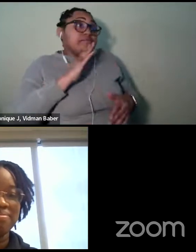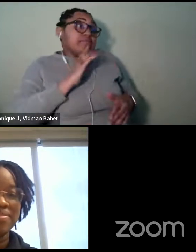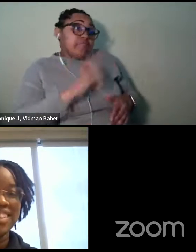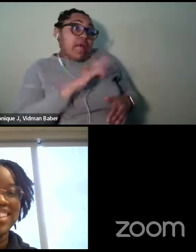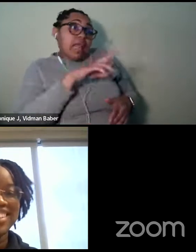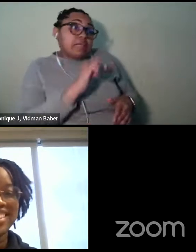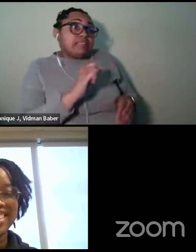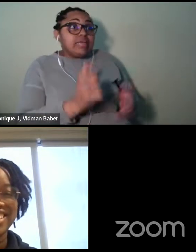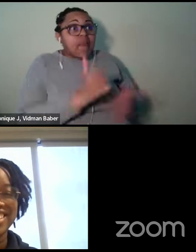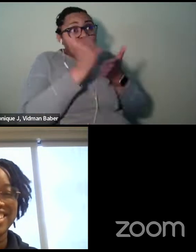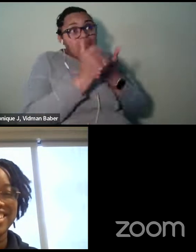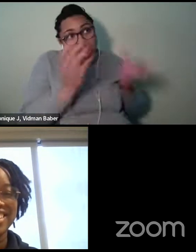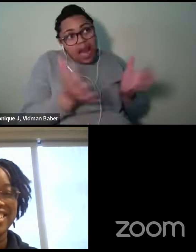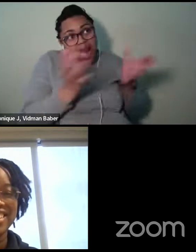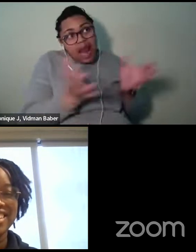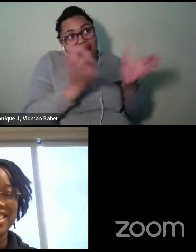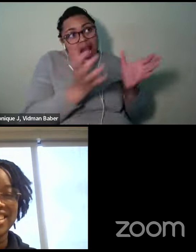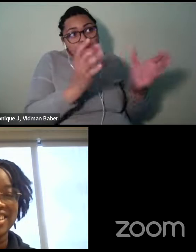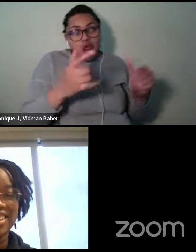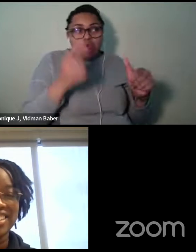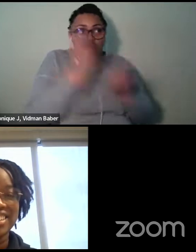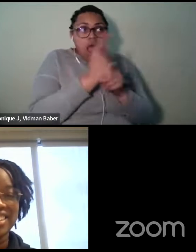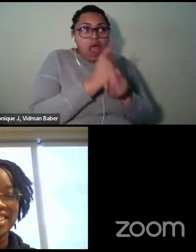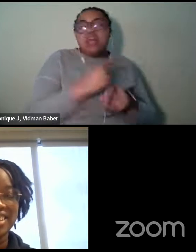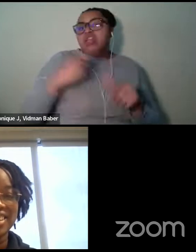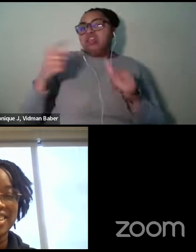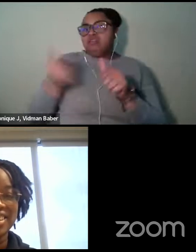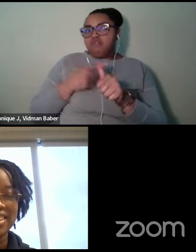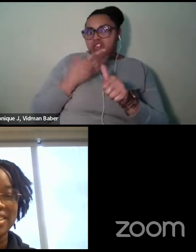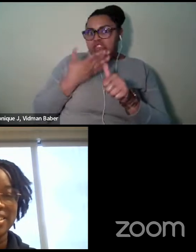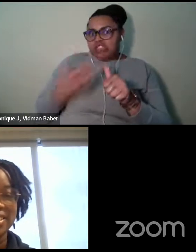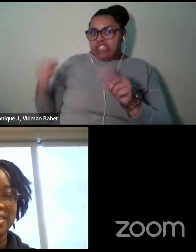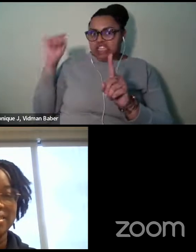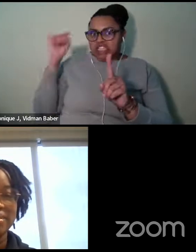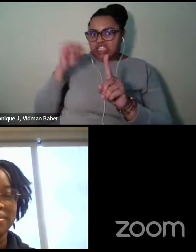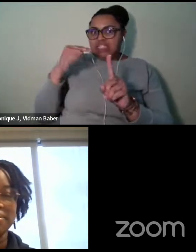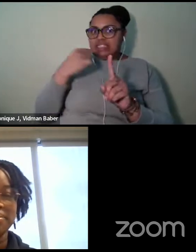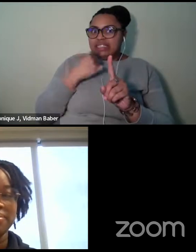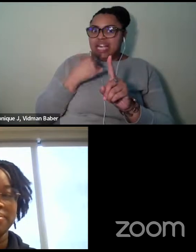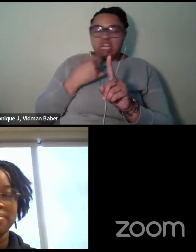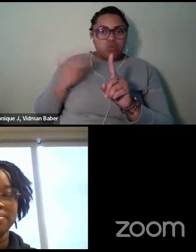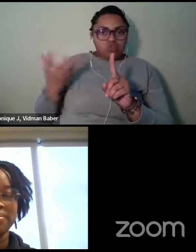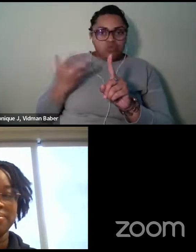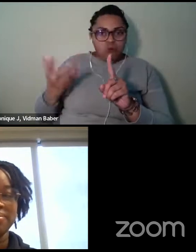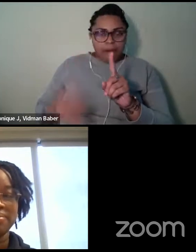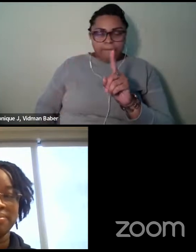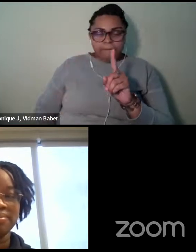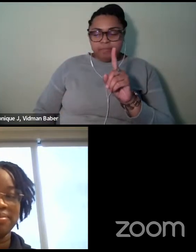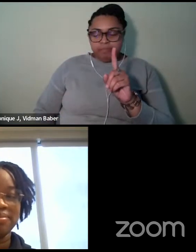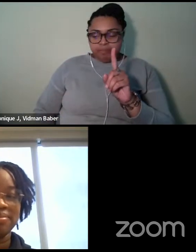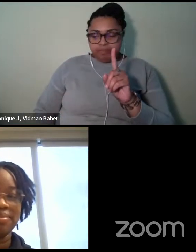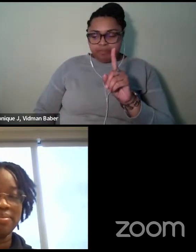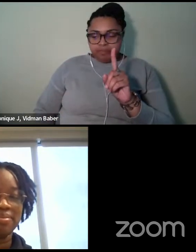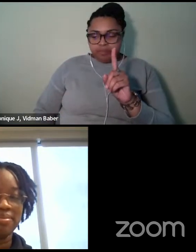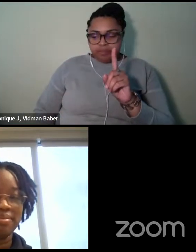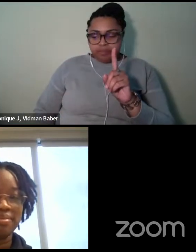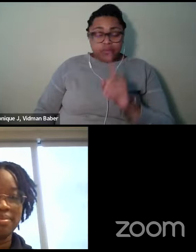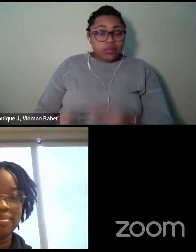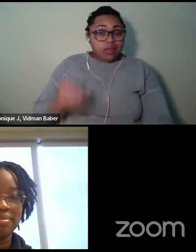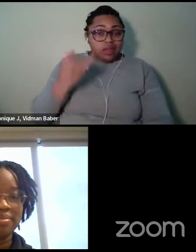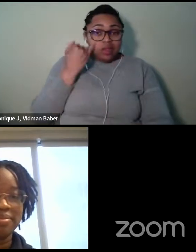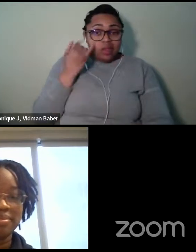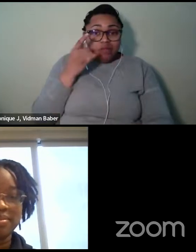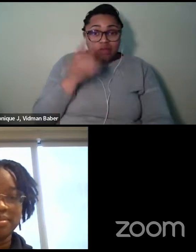us up. Right. And like the first thing she said, the first words out of her mouth were, if you